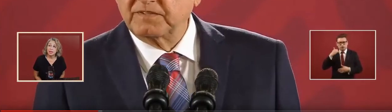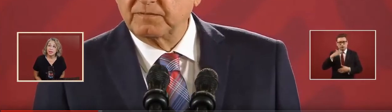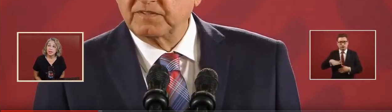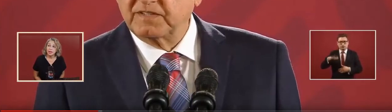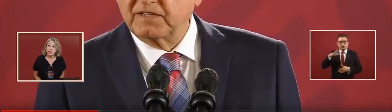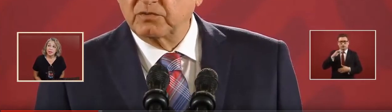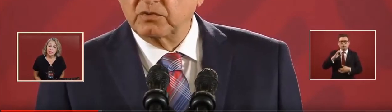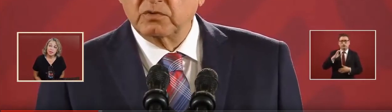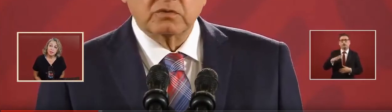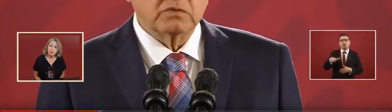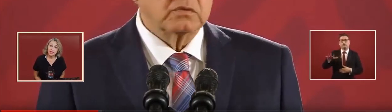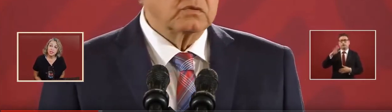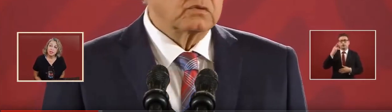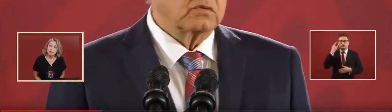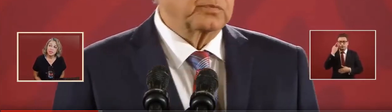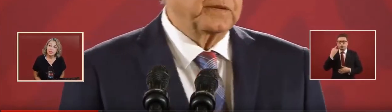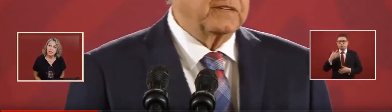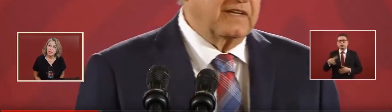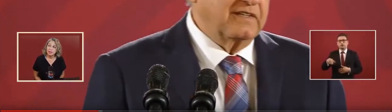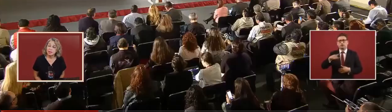visiting the hospitals.